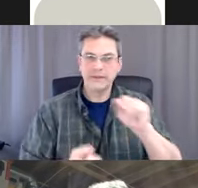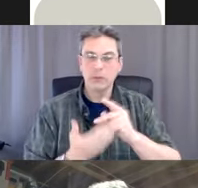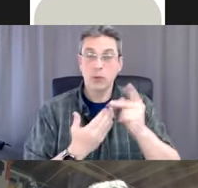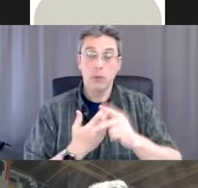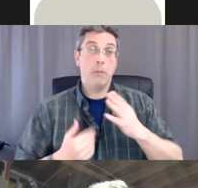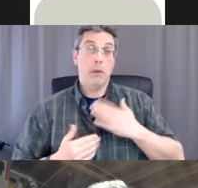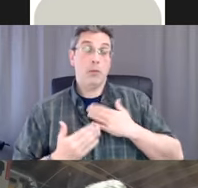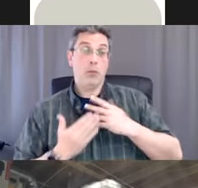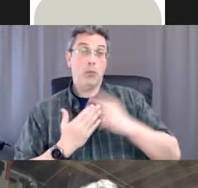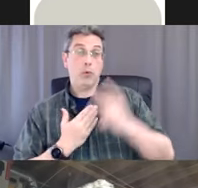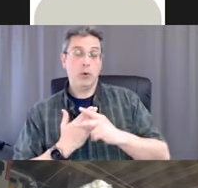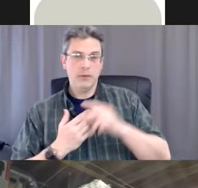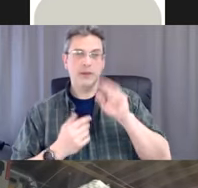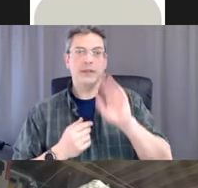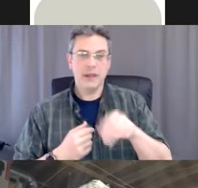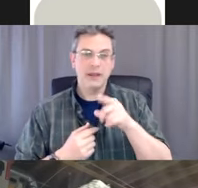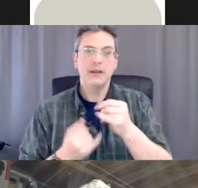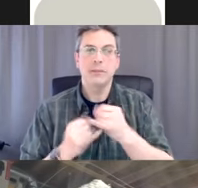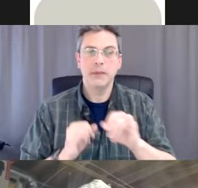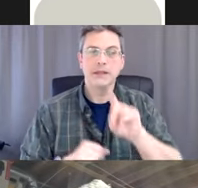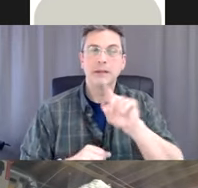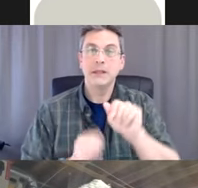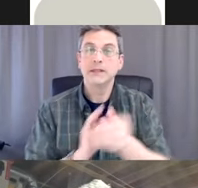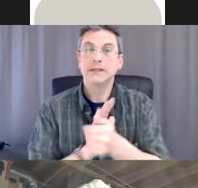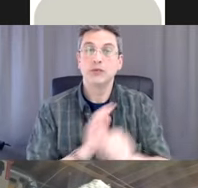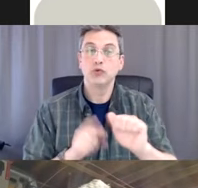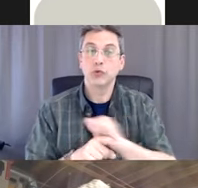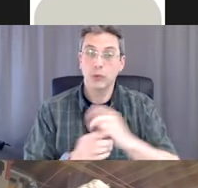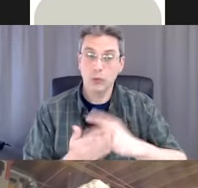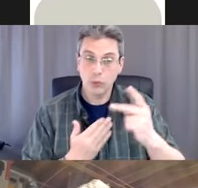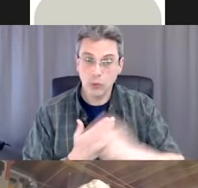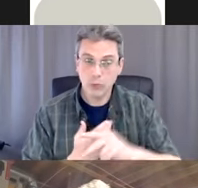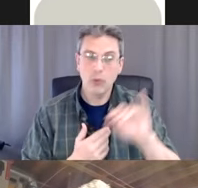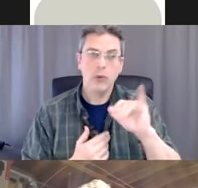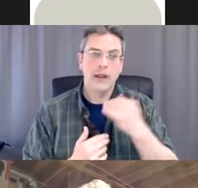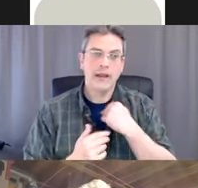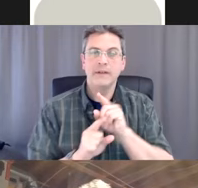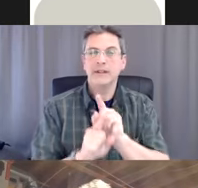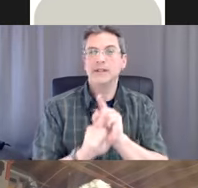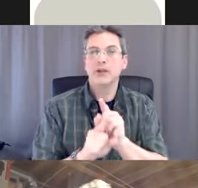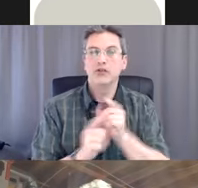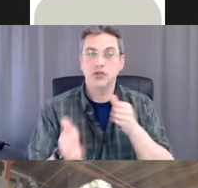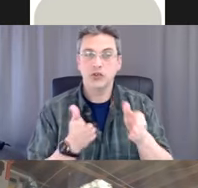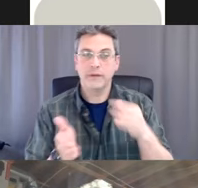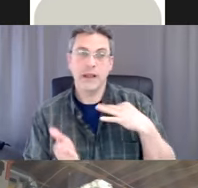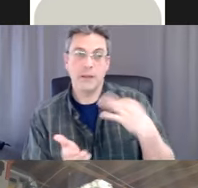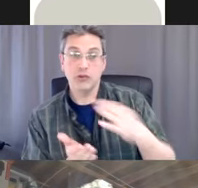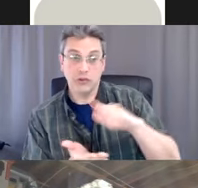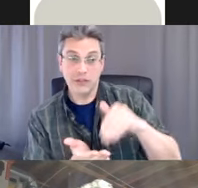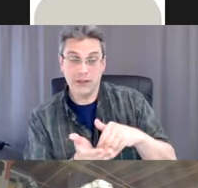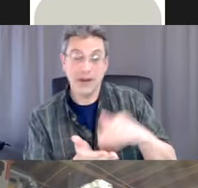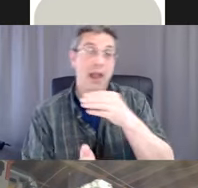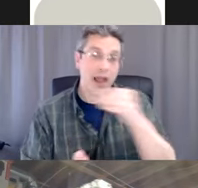living skills training program. We also have the attendant service application center, and the direct funding program.